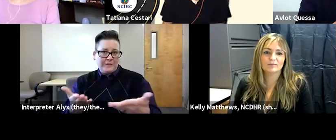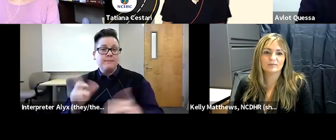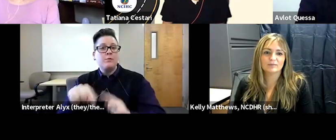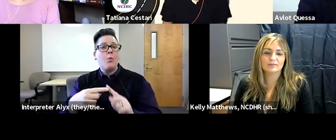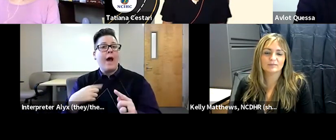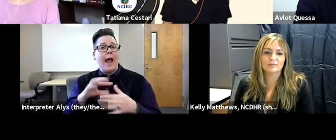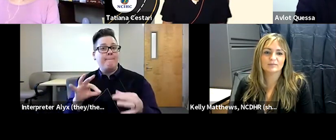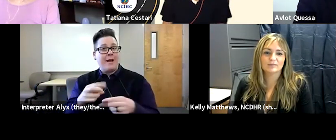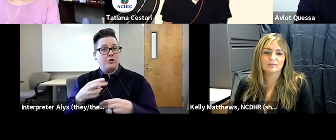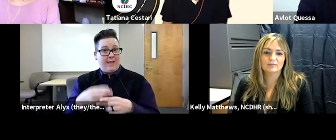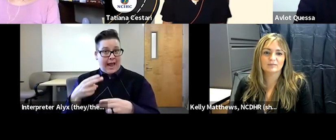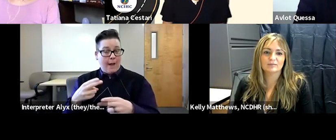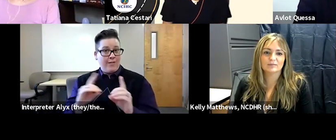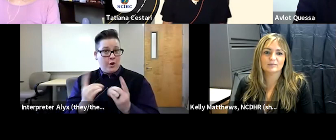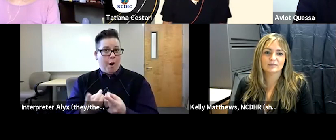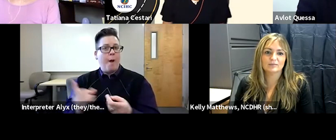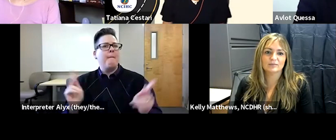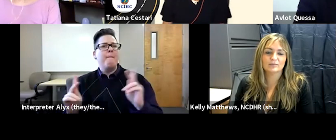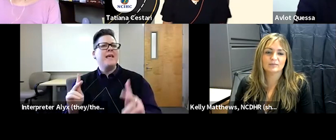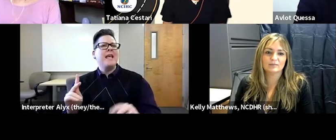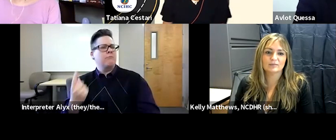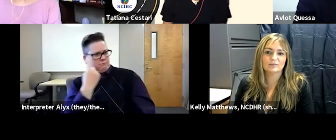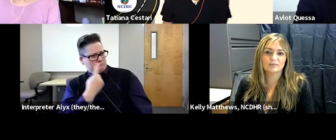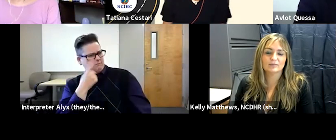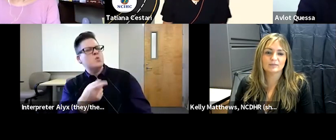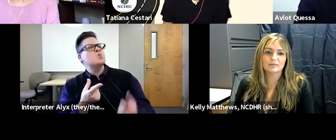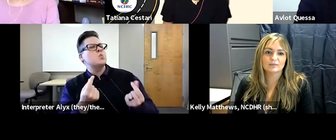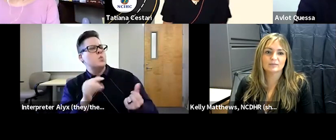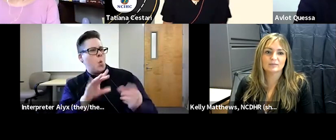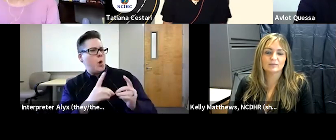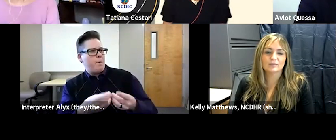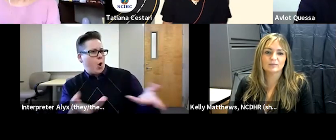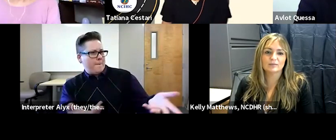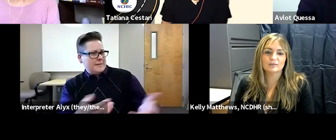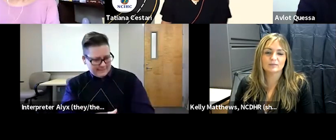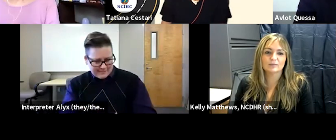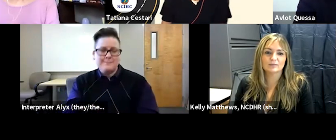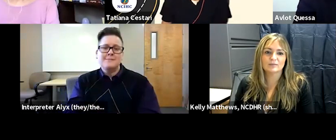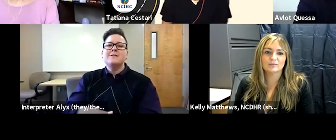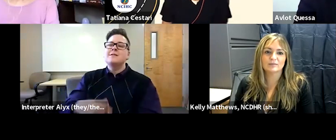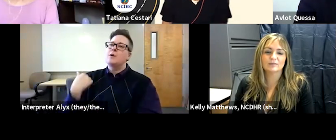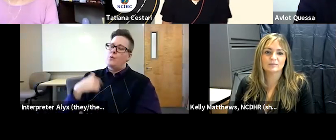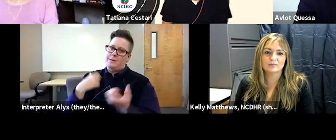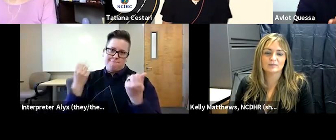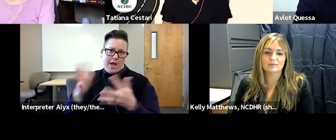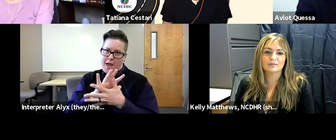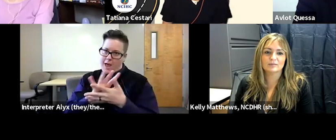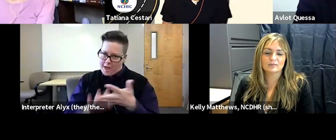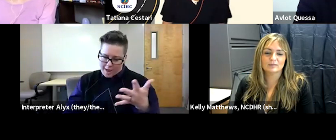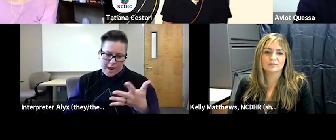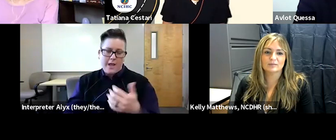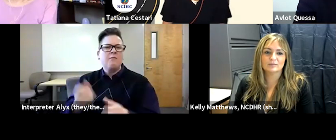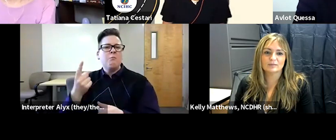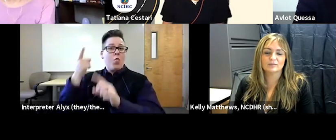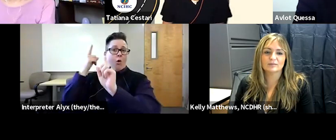mention the name of the department people always wonder what do we do in that department so we do a number of things with one goal